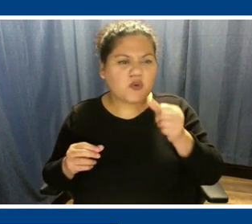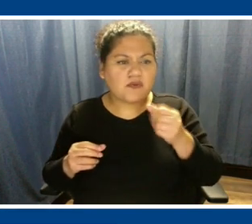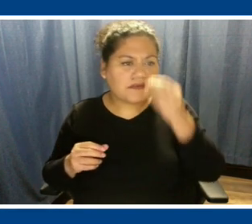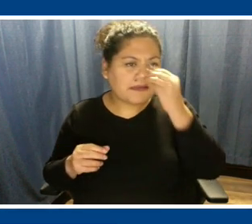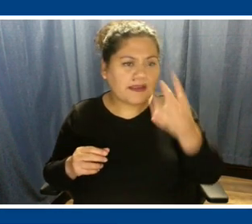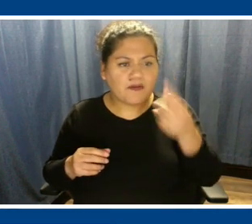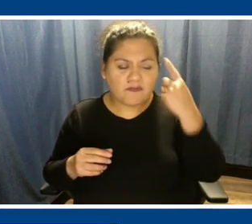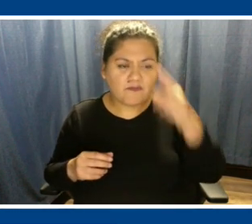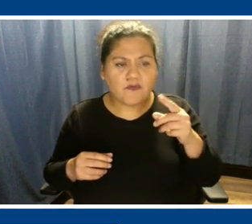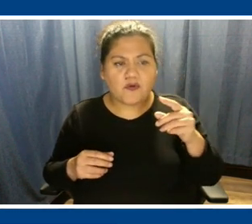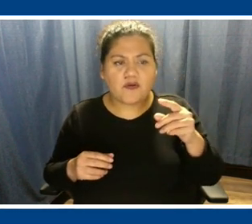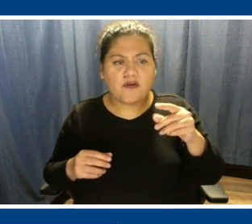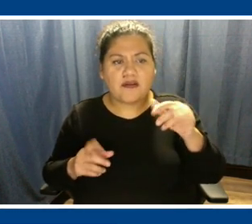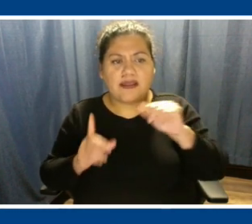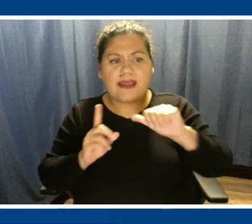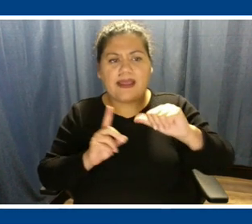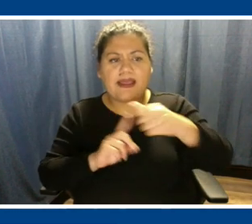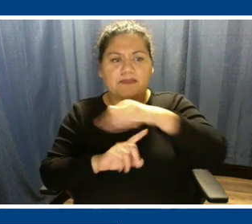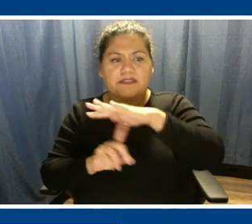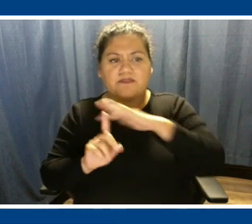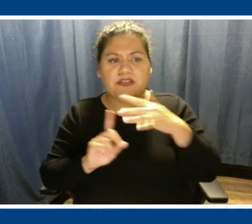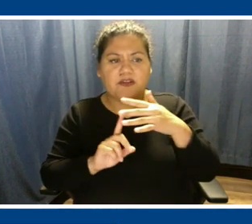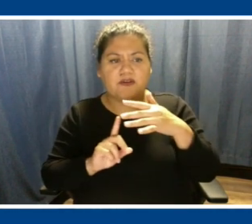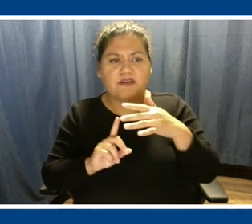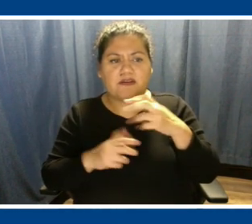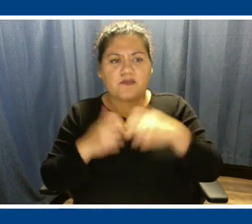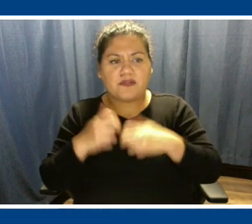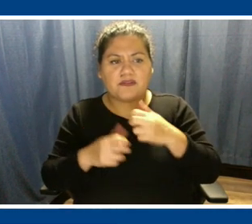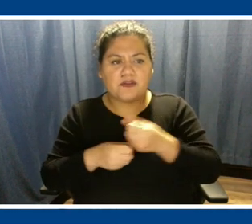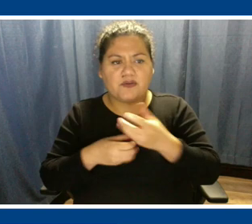problems that they're creating. Thanks.